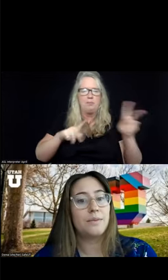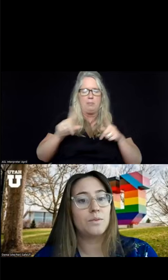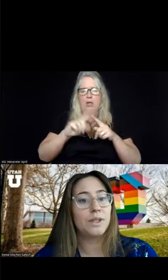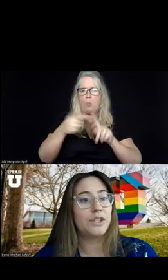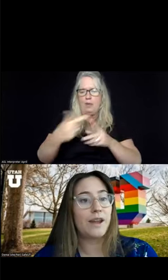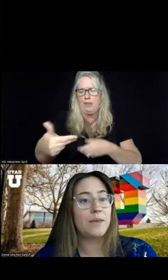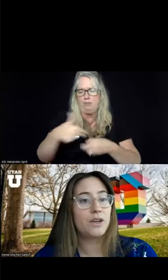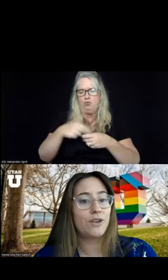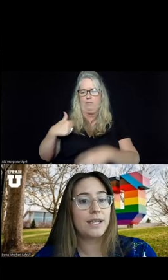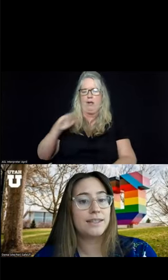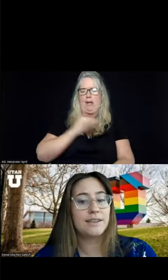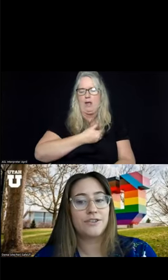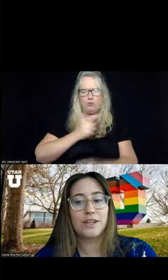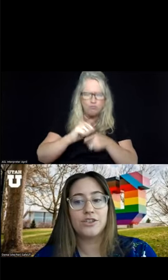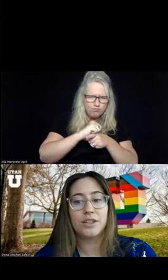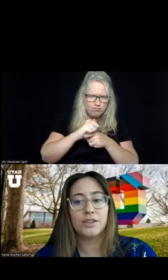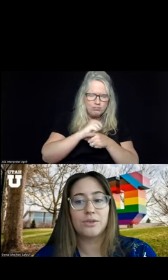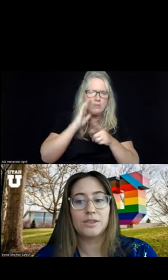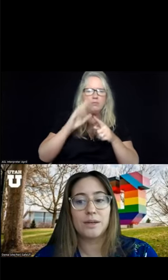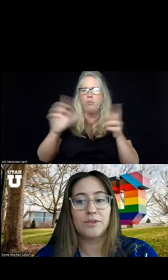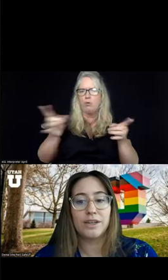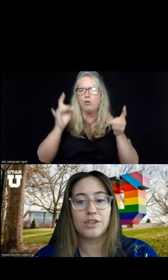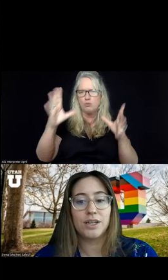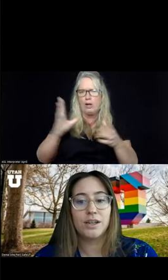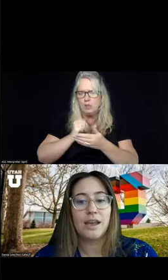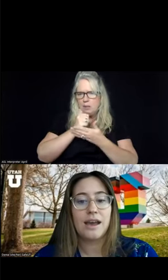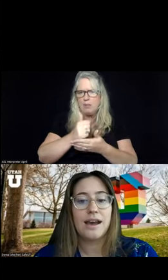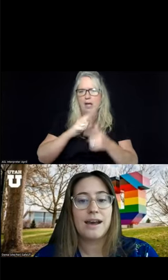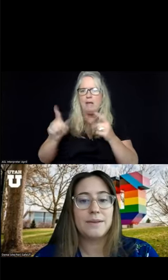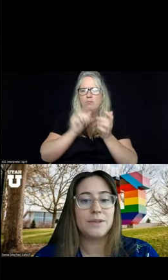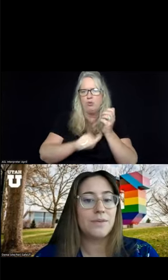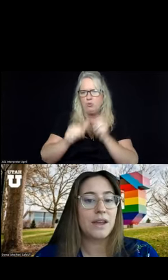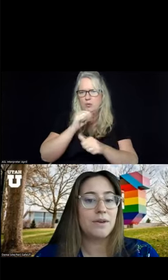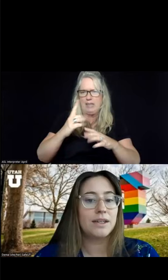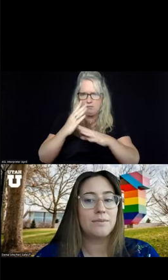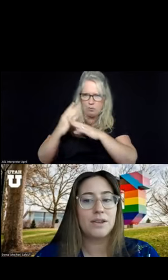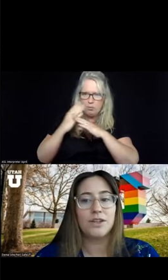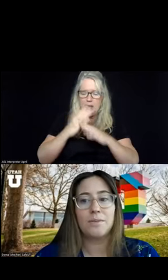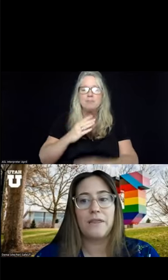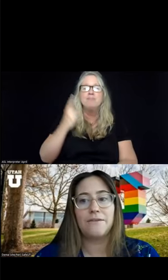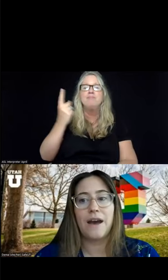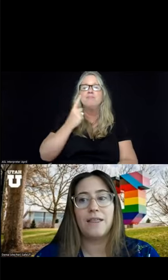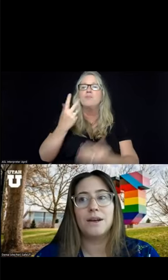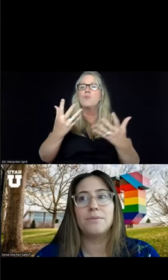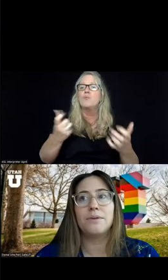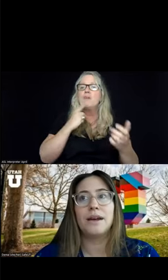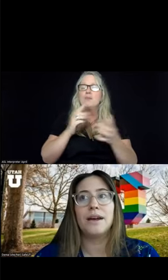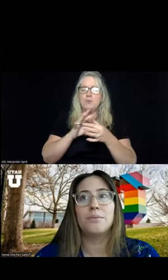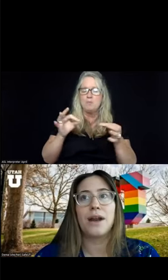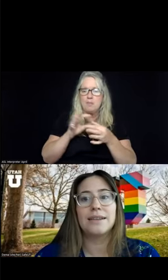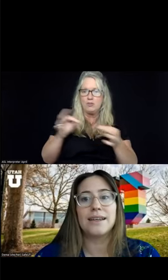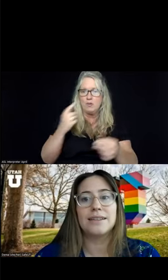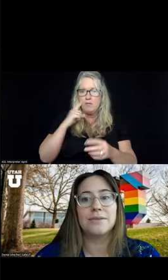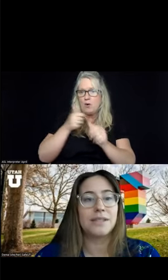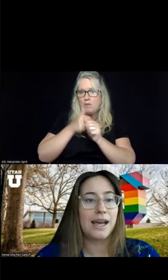really train them in crisis intervention and suicide prevention. Something I wanted to mention about the follow-up